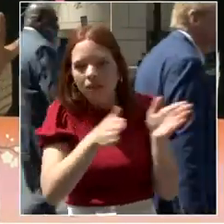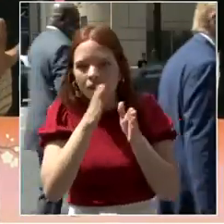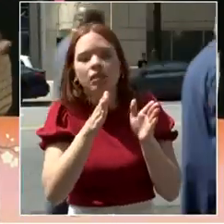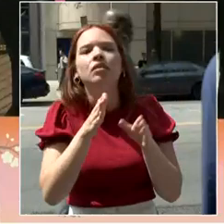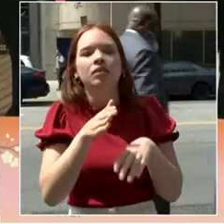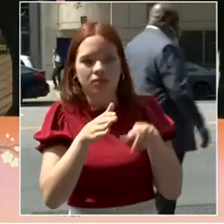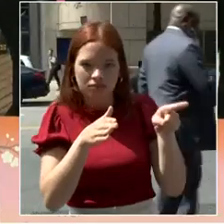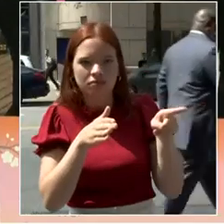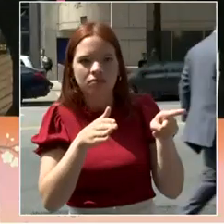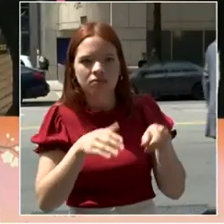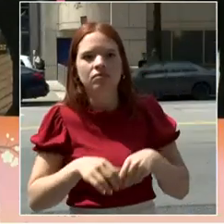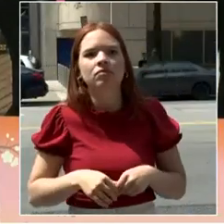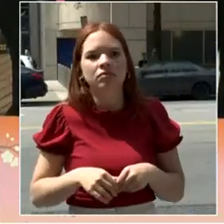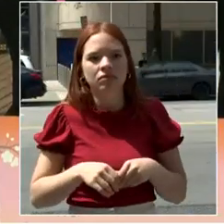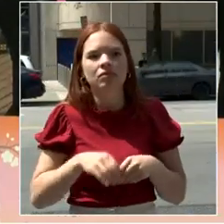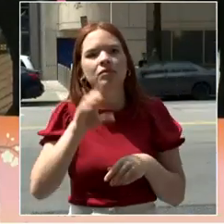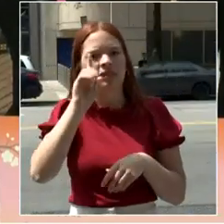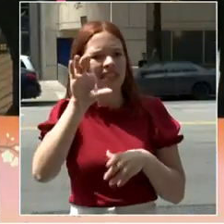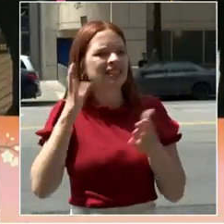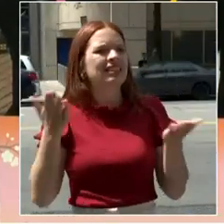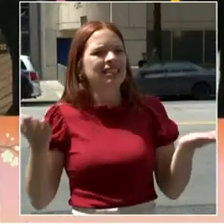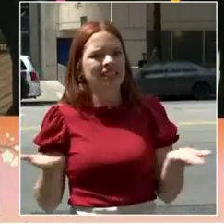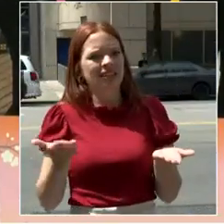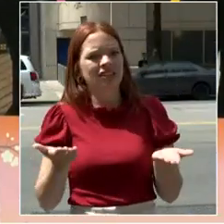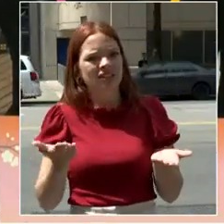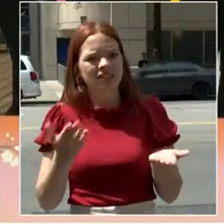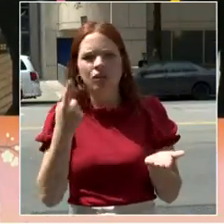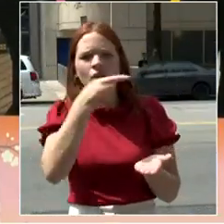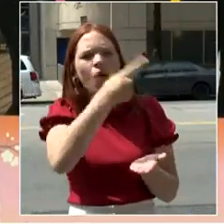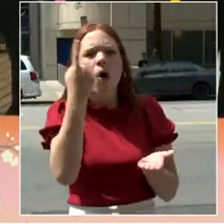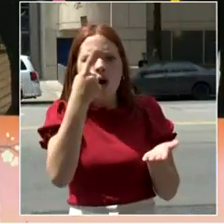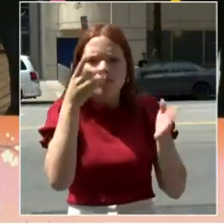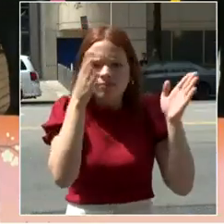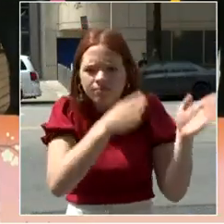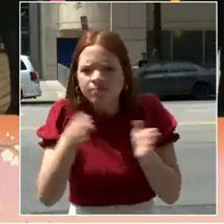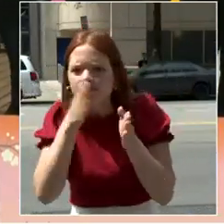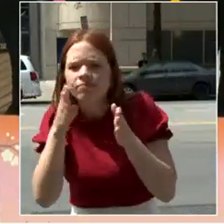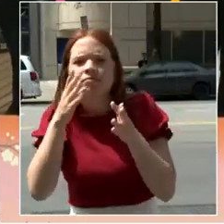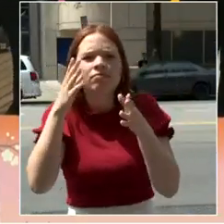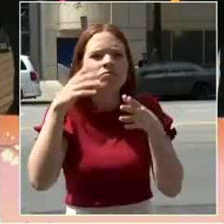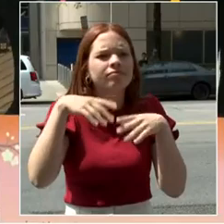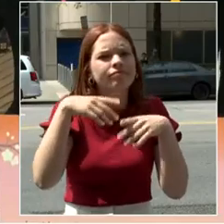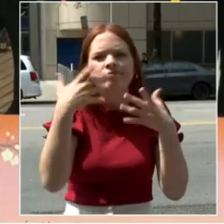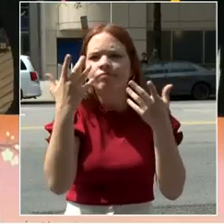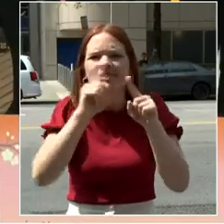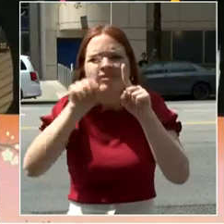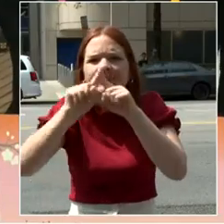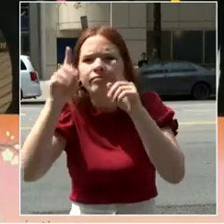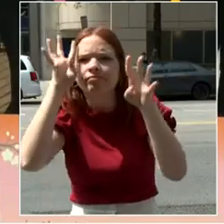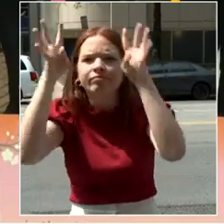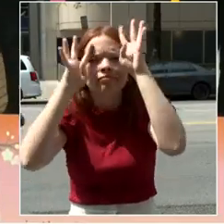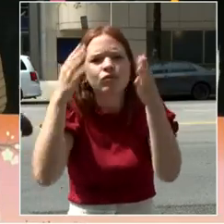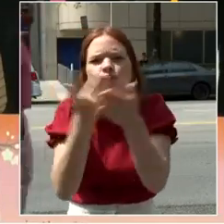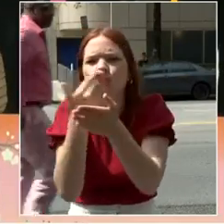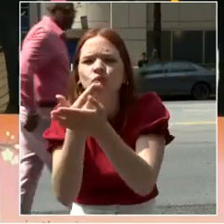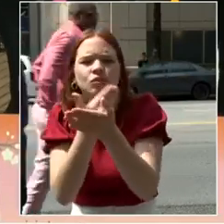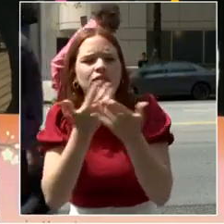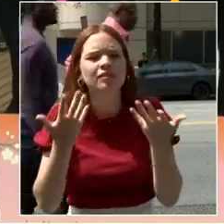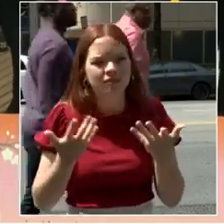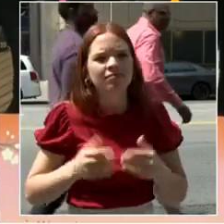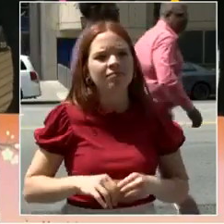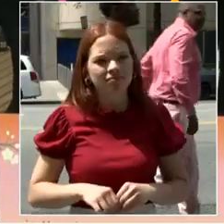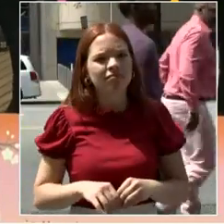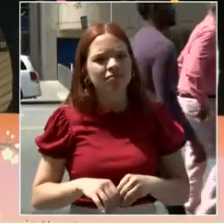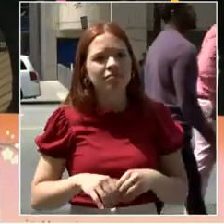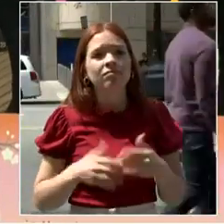adding to our city. I traveled a lot, I'm Egyptian originally and I traveled most of the cities. I consider D